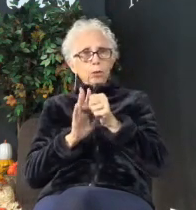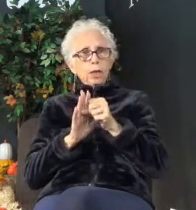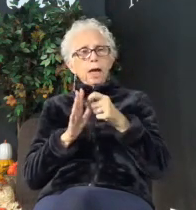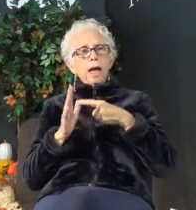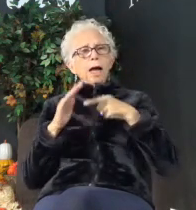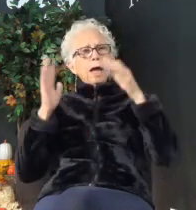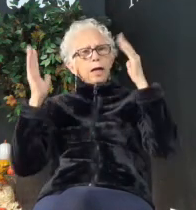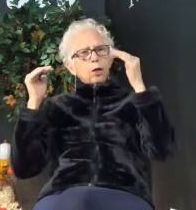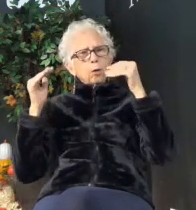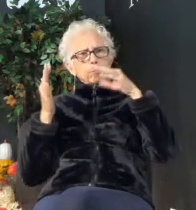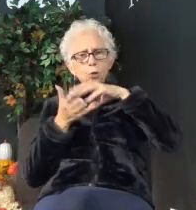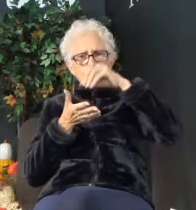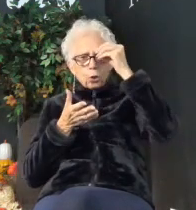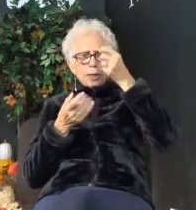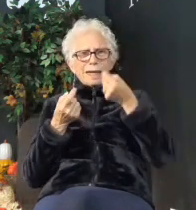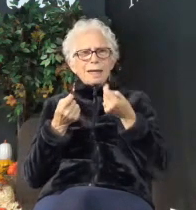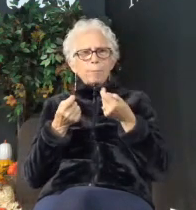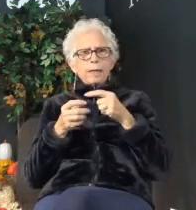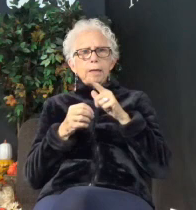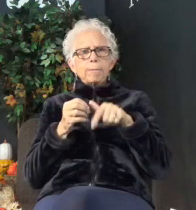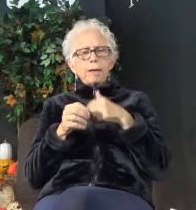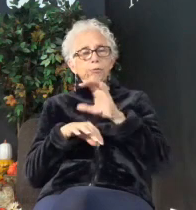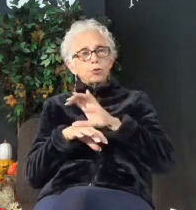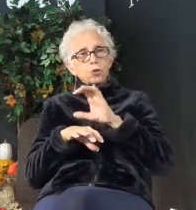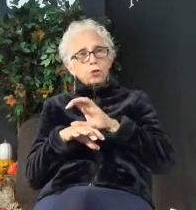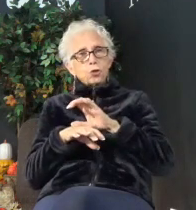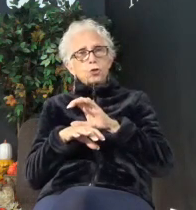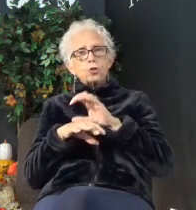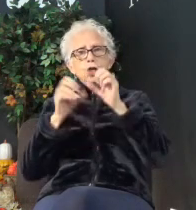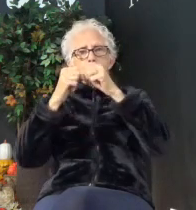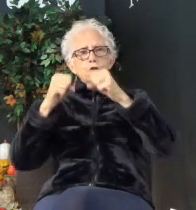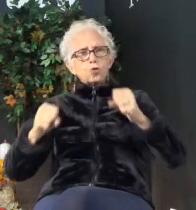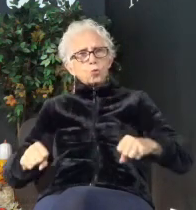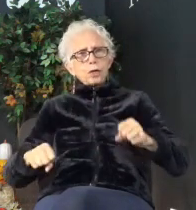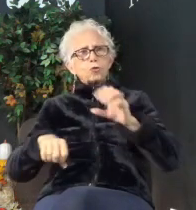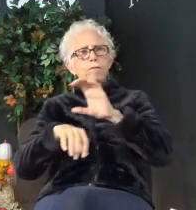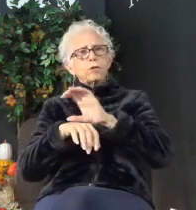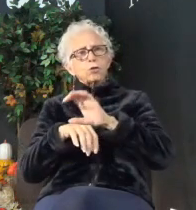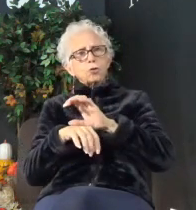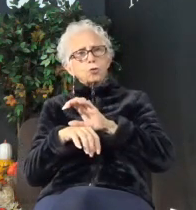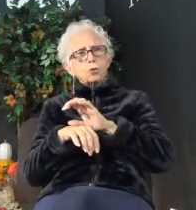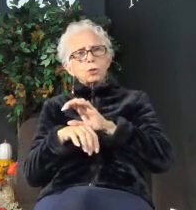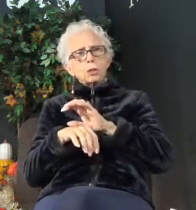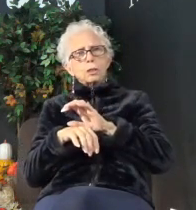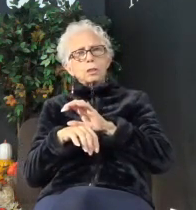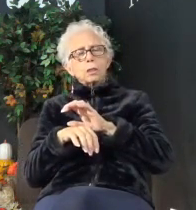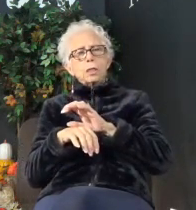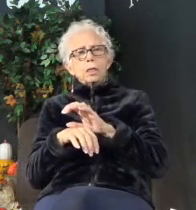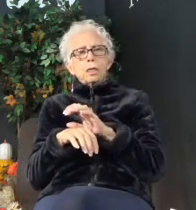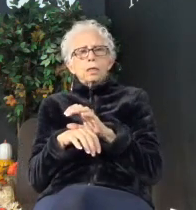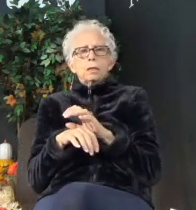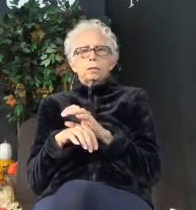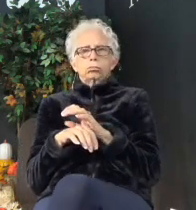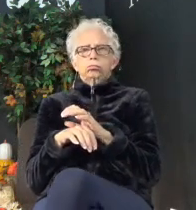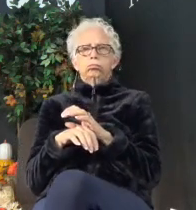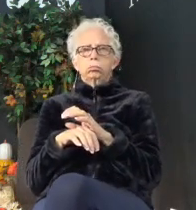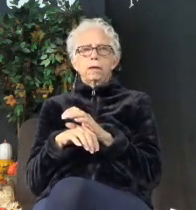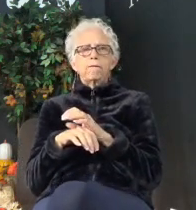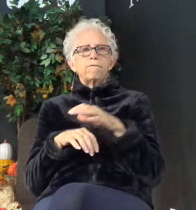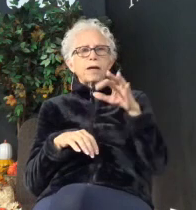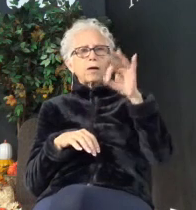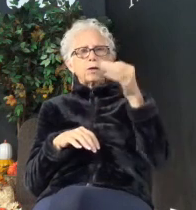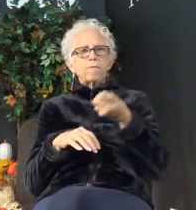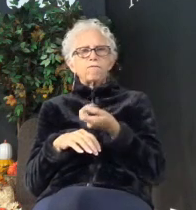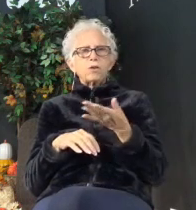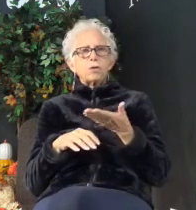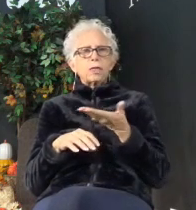learned a little bit about the church, the structure of the church, even perhaps discovered a few things